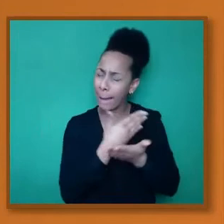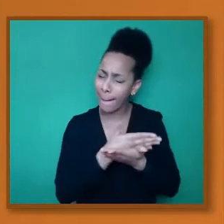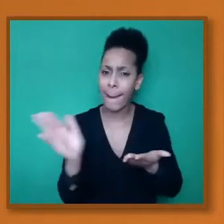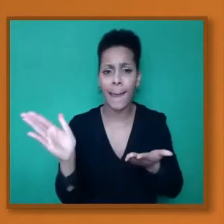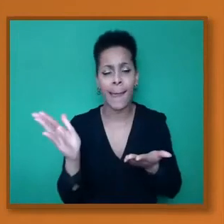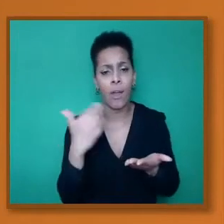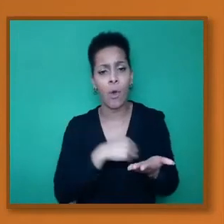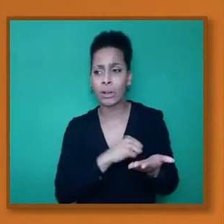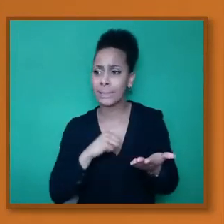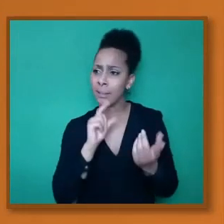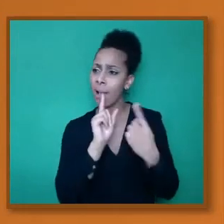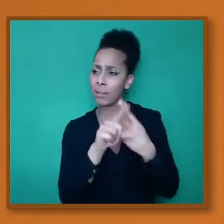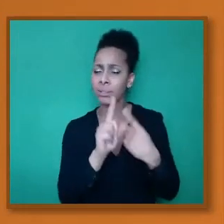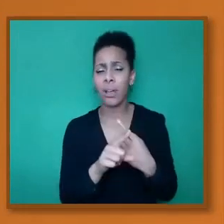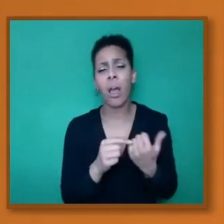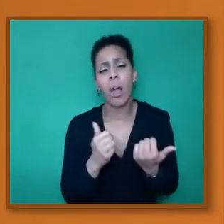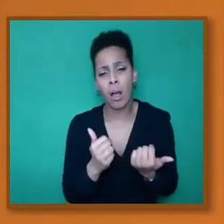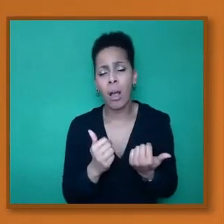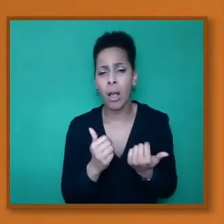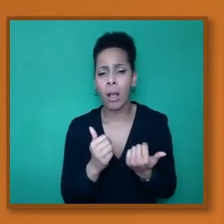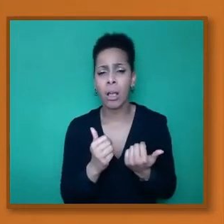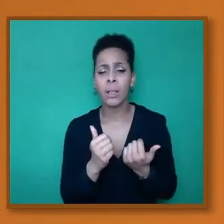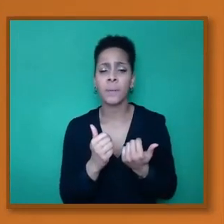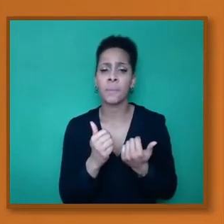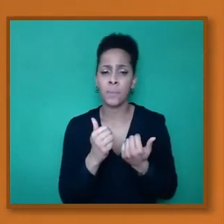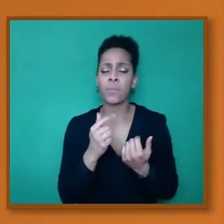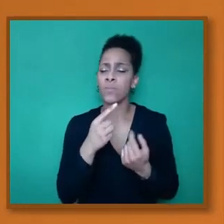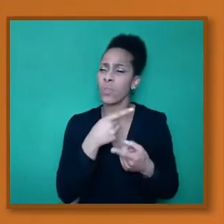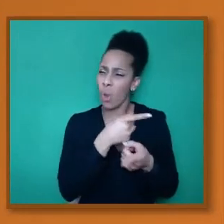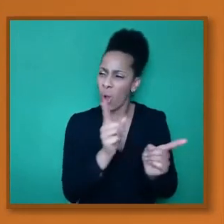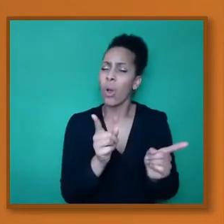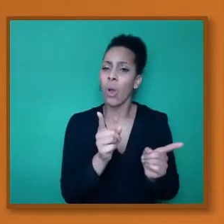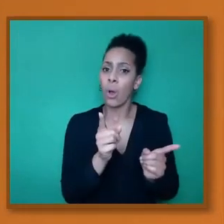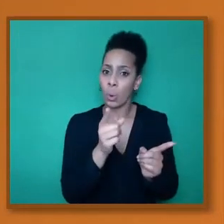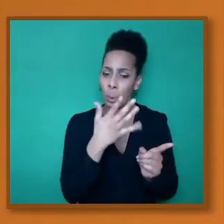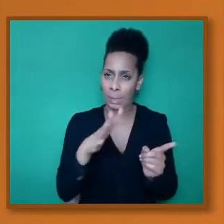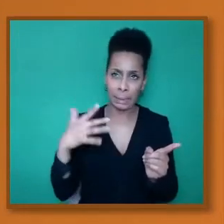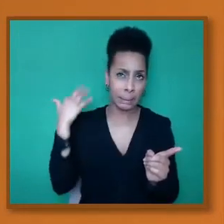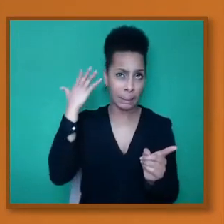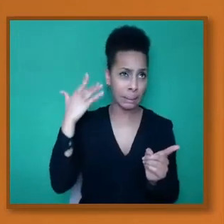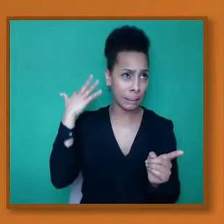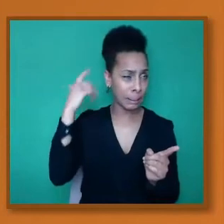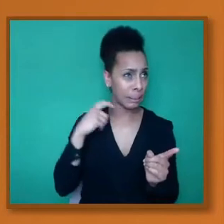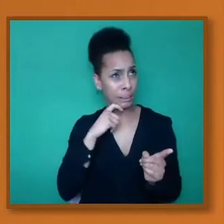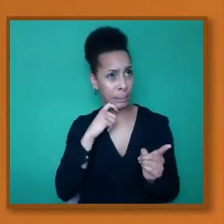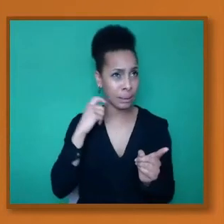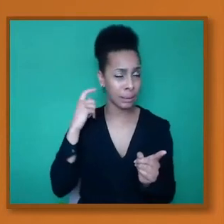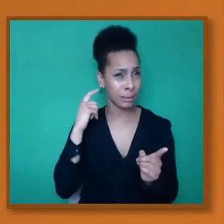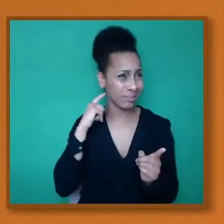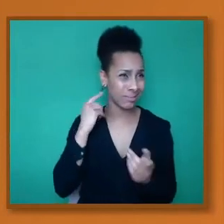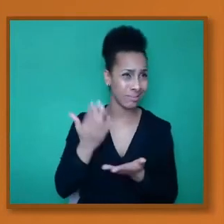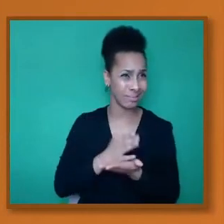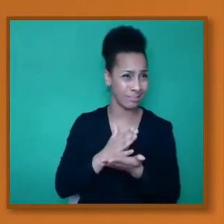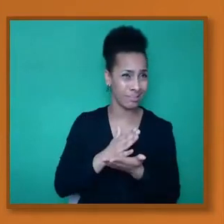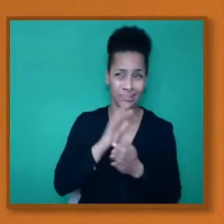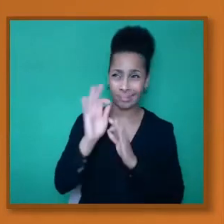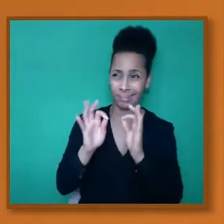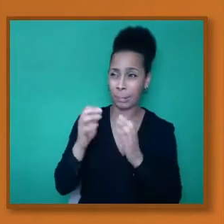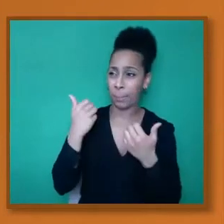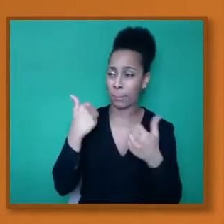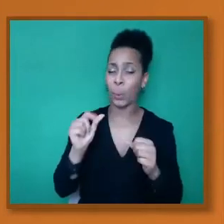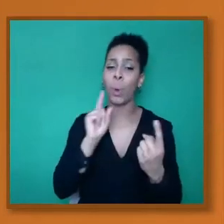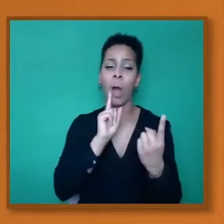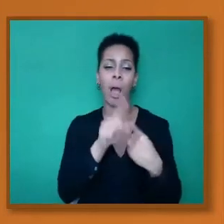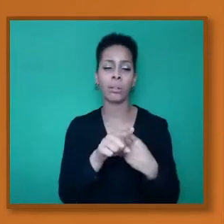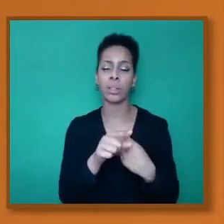issues that have come up and that they wanted answers to so all the very best enjoy your Sunday and